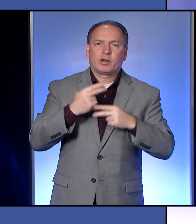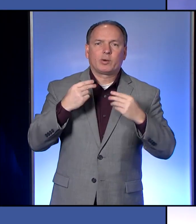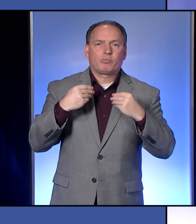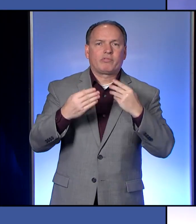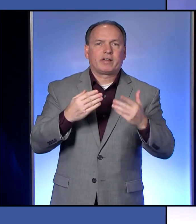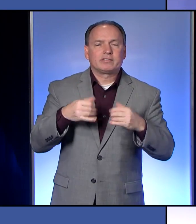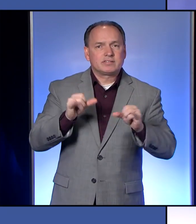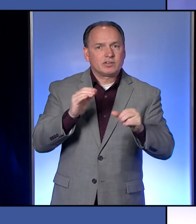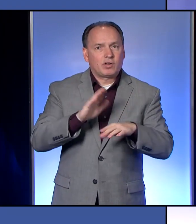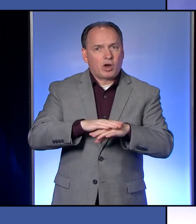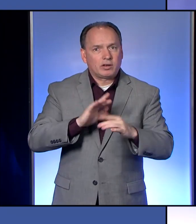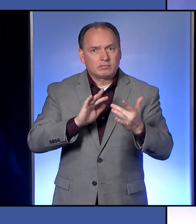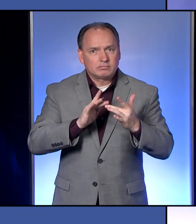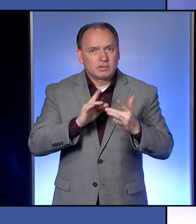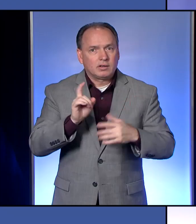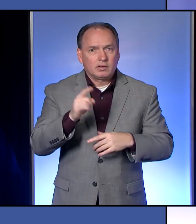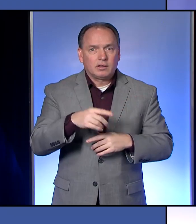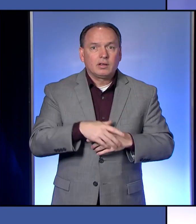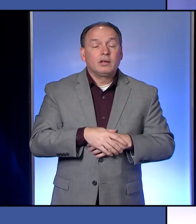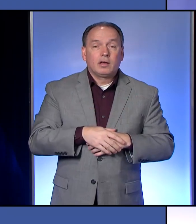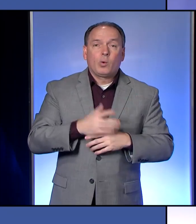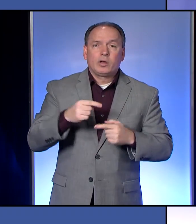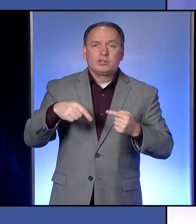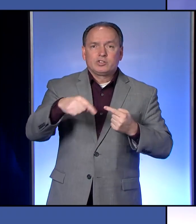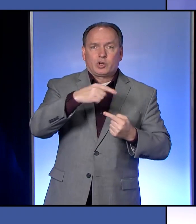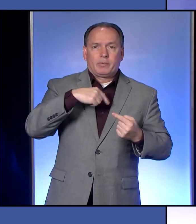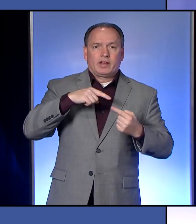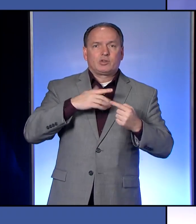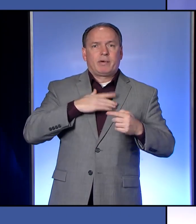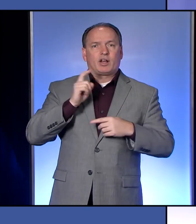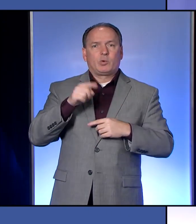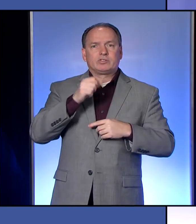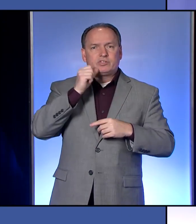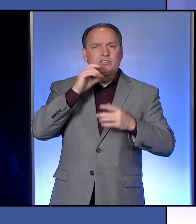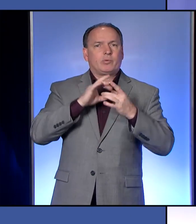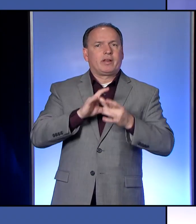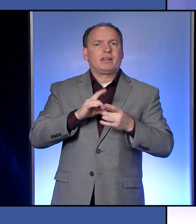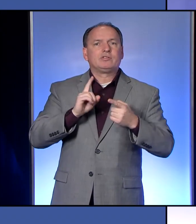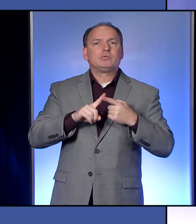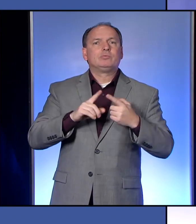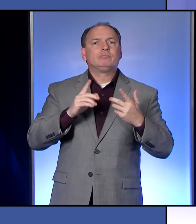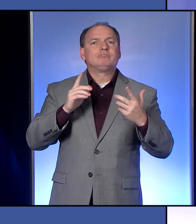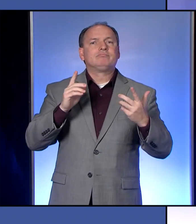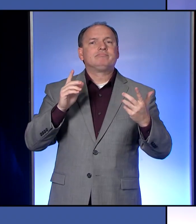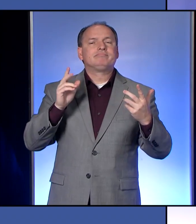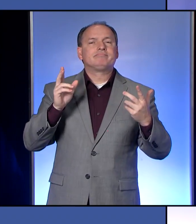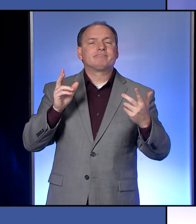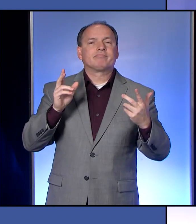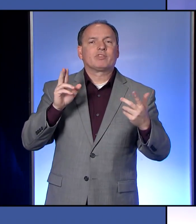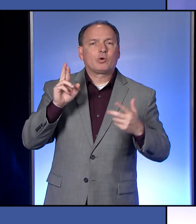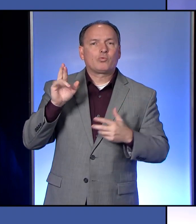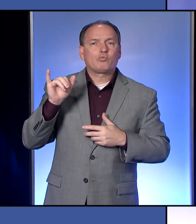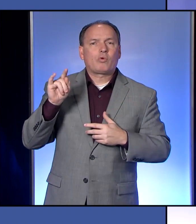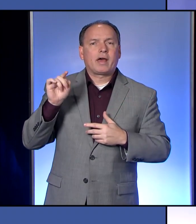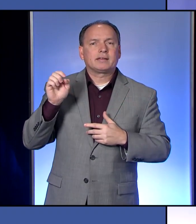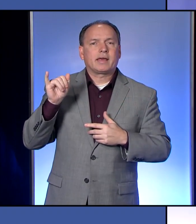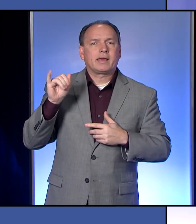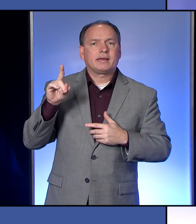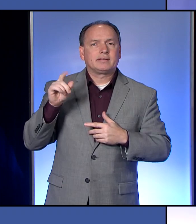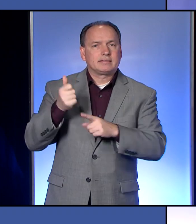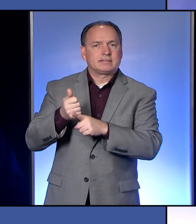if they're still on the line. So, I wanted to circle back to my question yesterday regarding the Rite Aid self